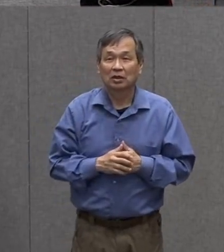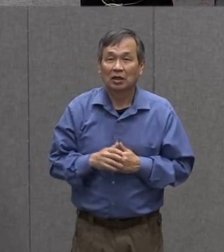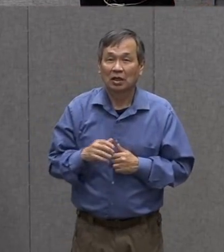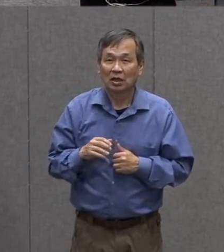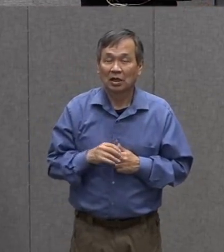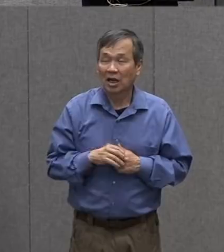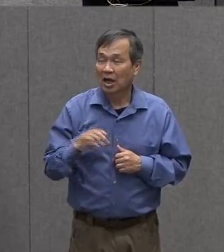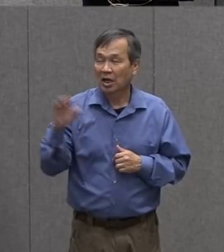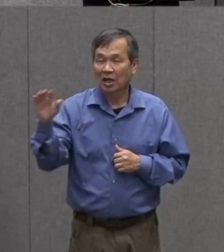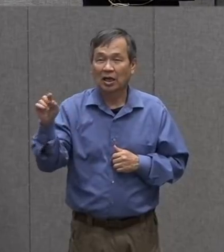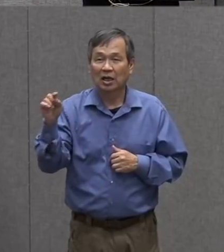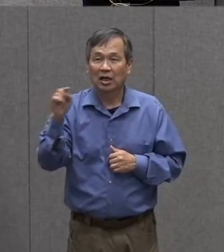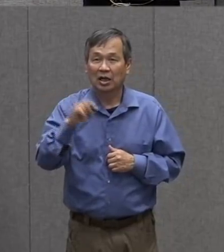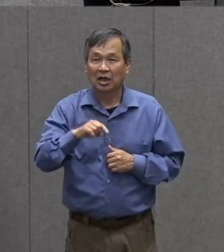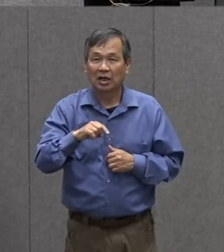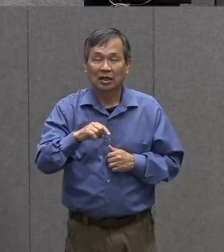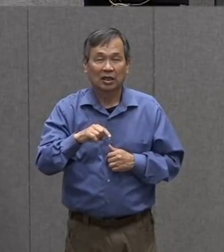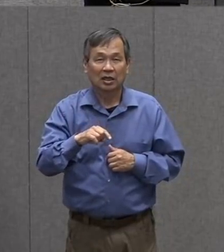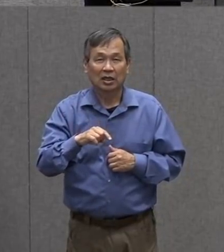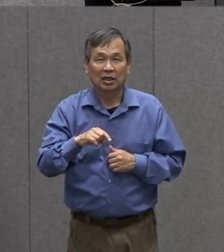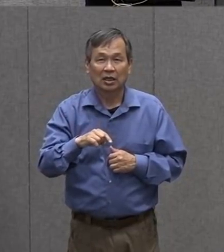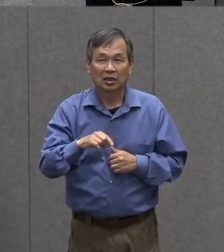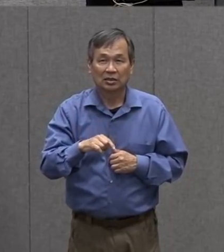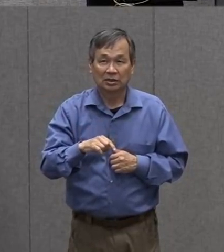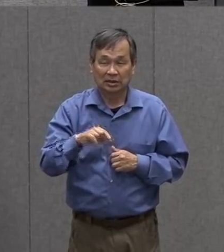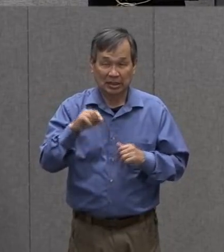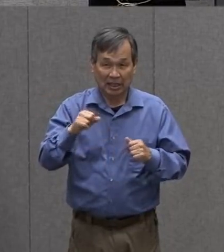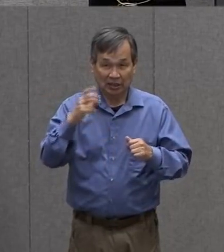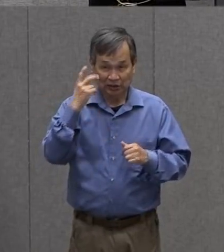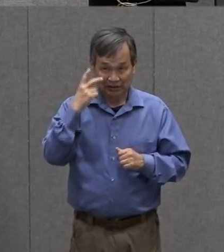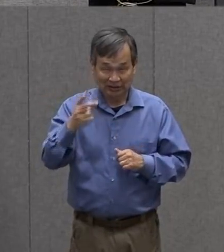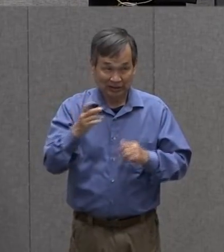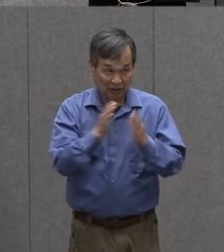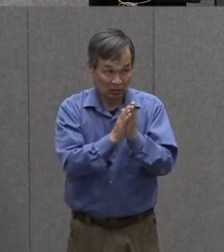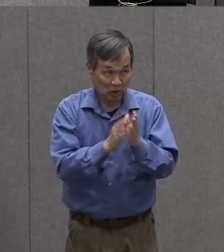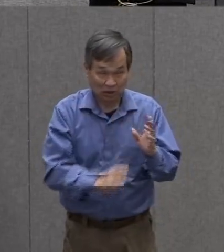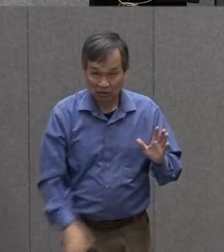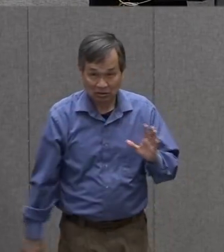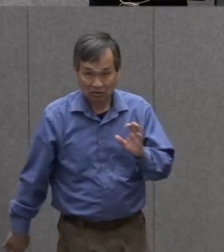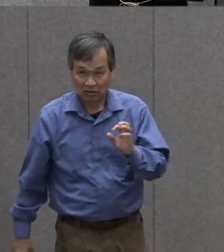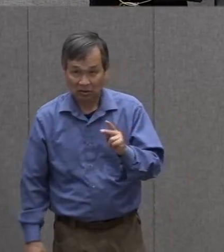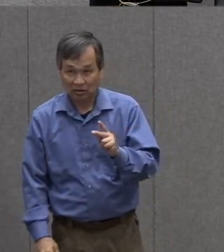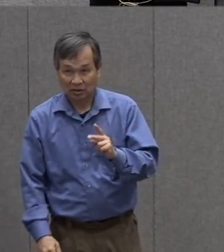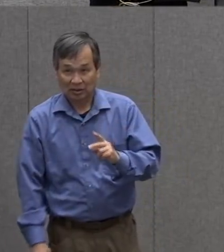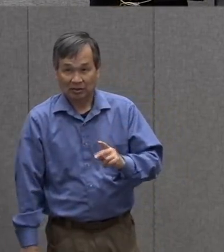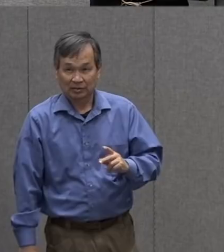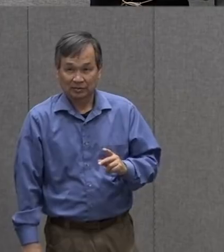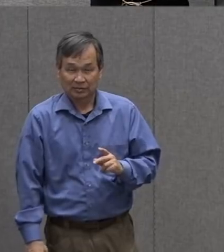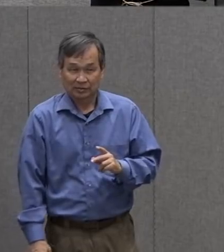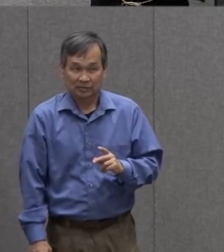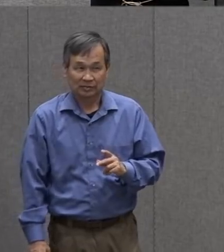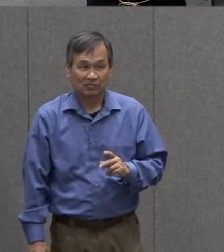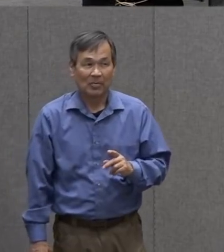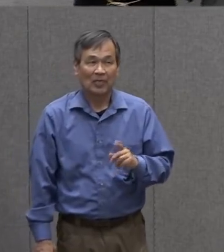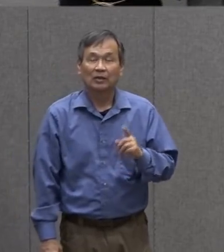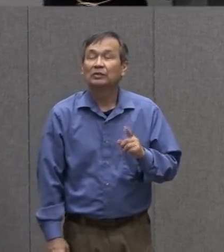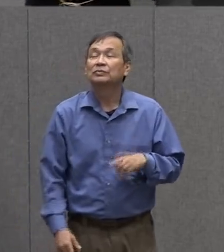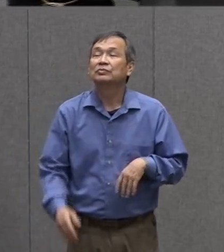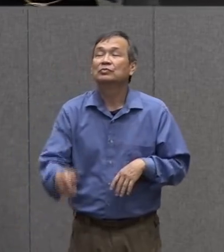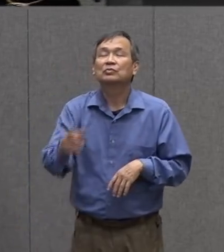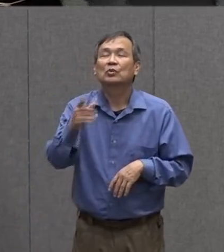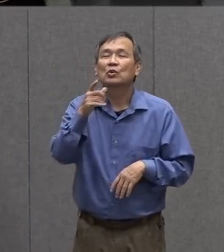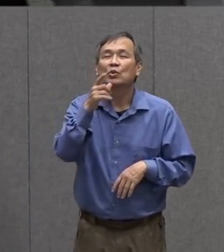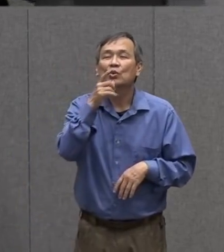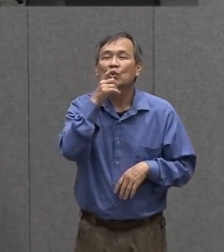Can I set it up here and you still see it? Yes, okay, I'll move my pine cone. Who's hiding there?